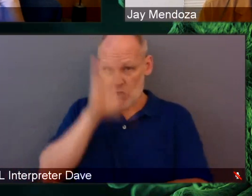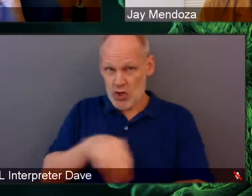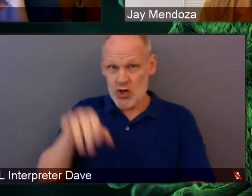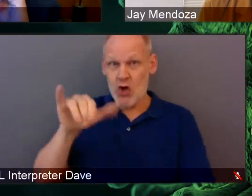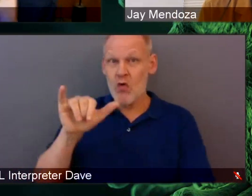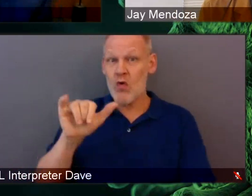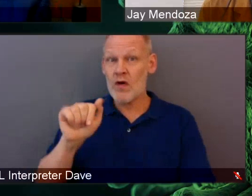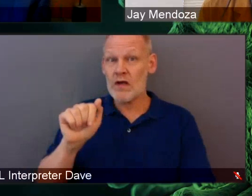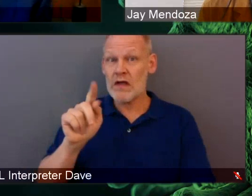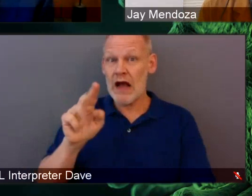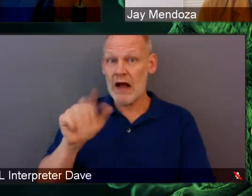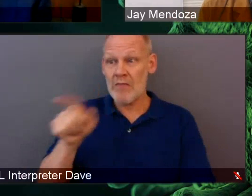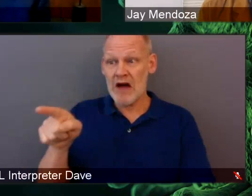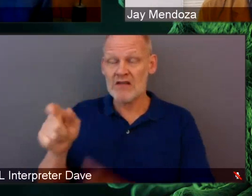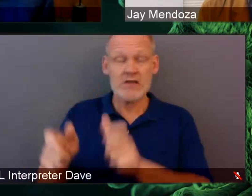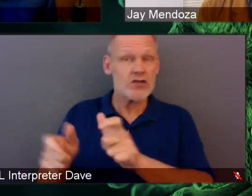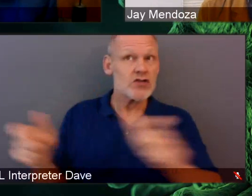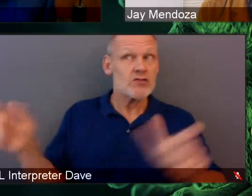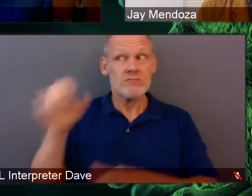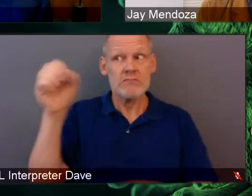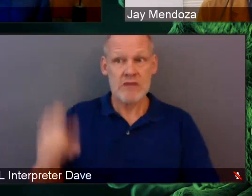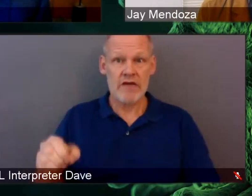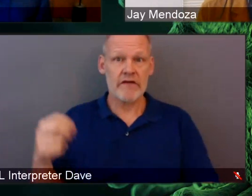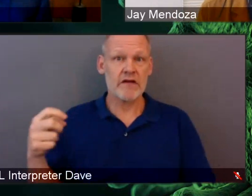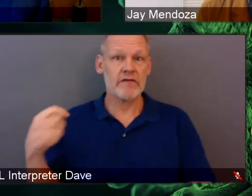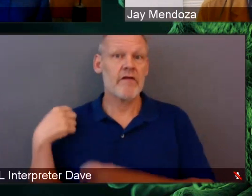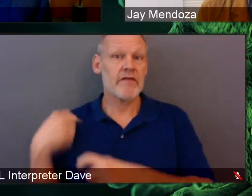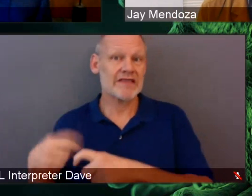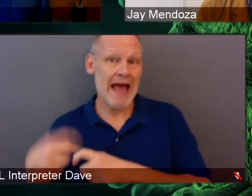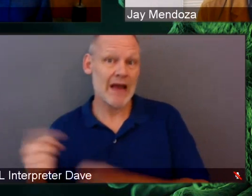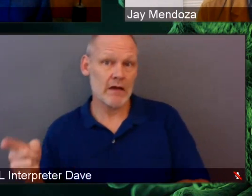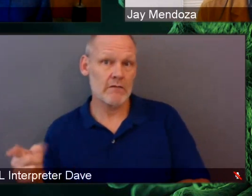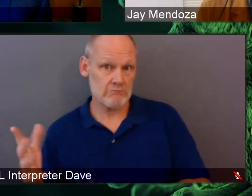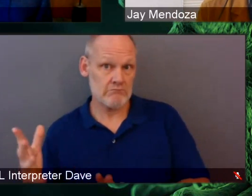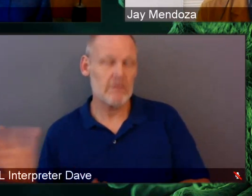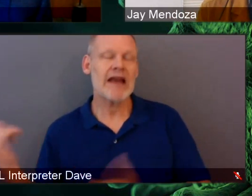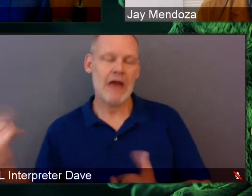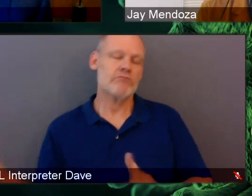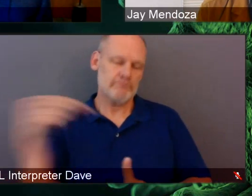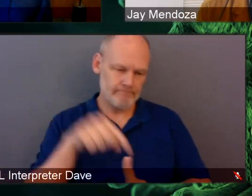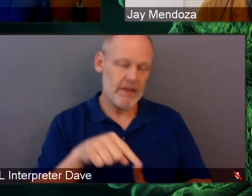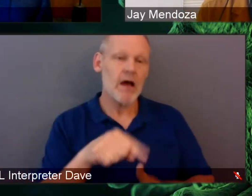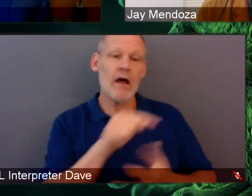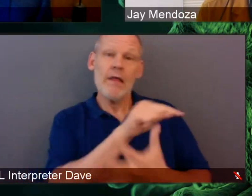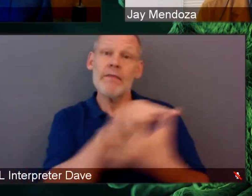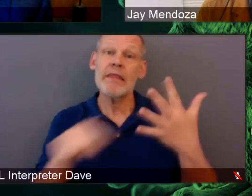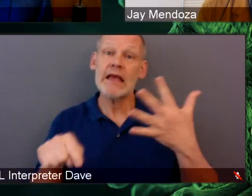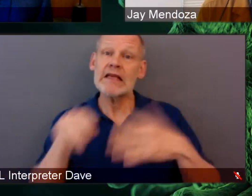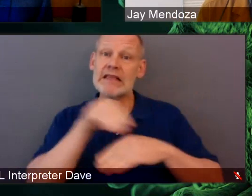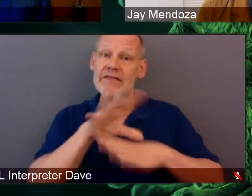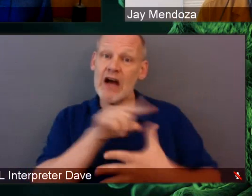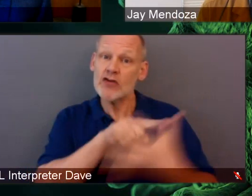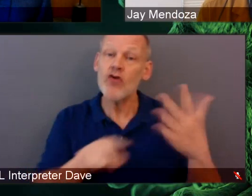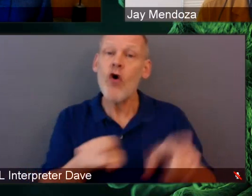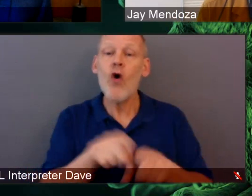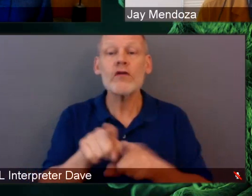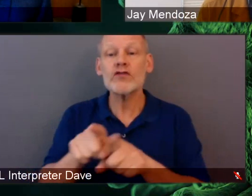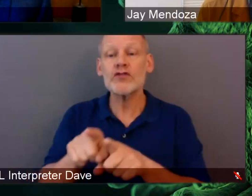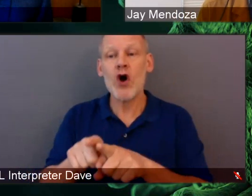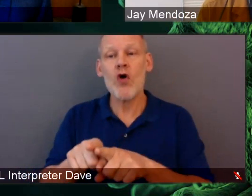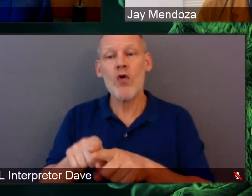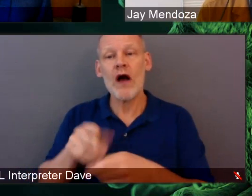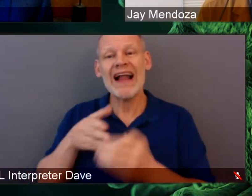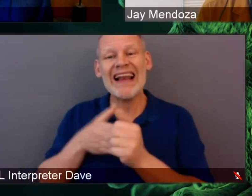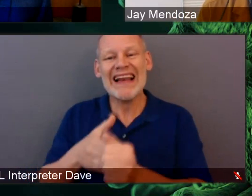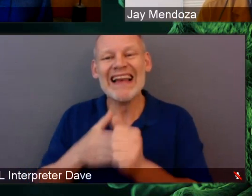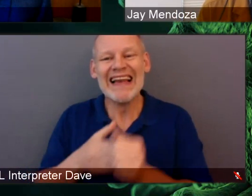also implement NIH funded research studies and studies, other studies